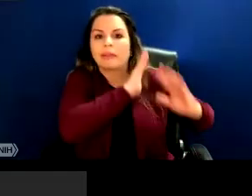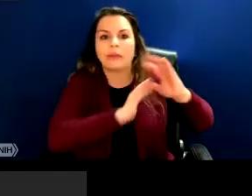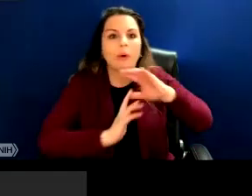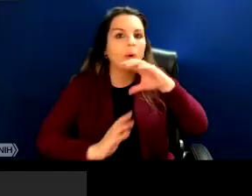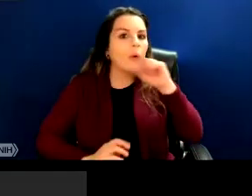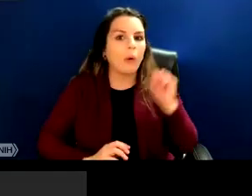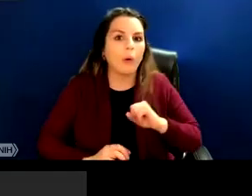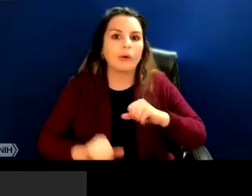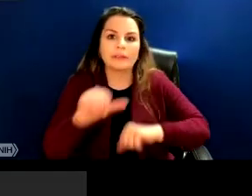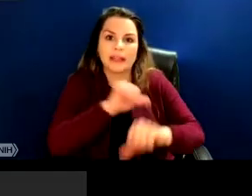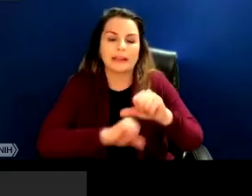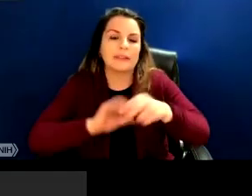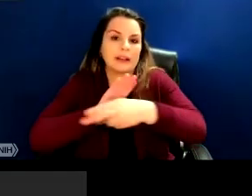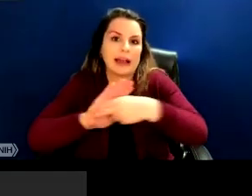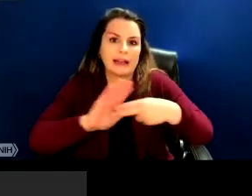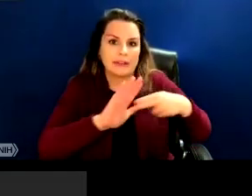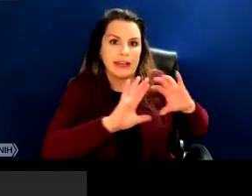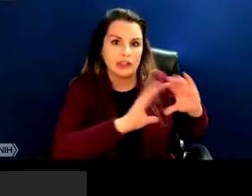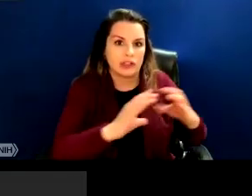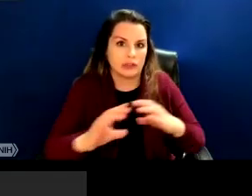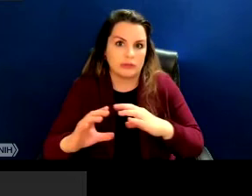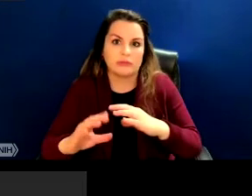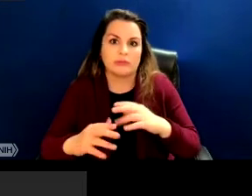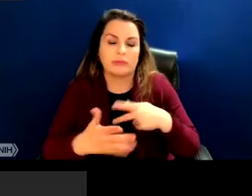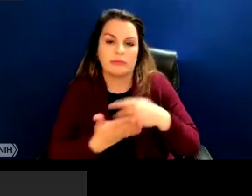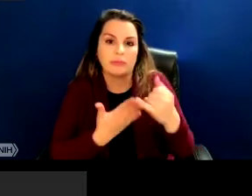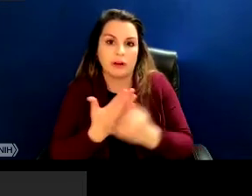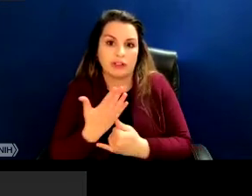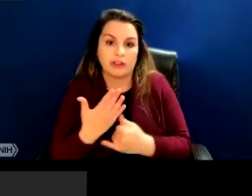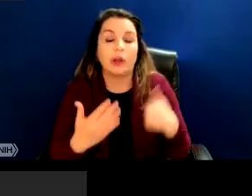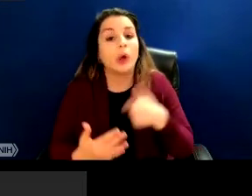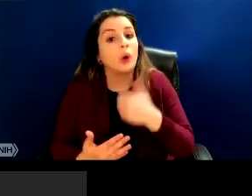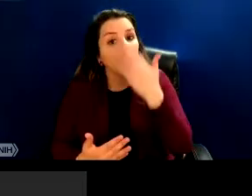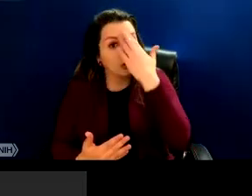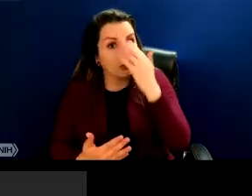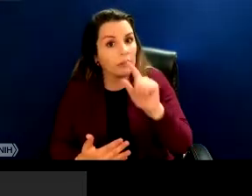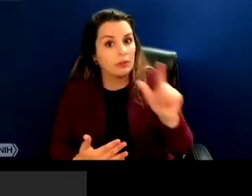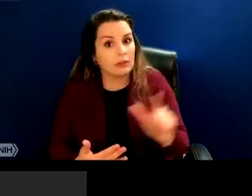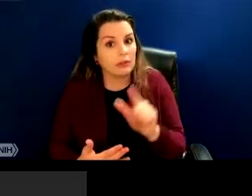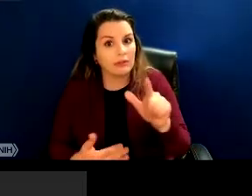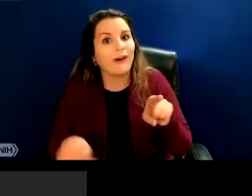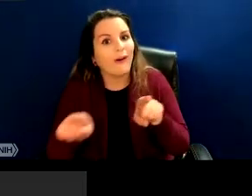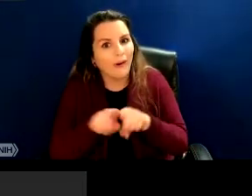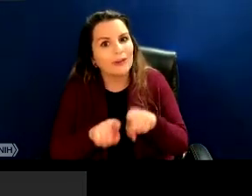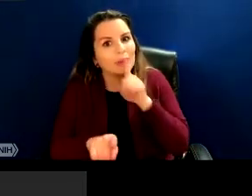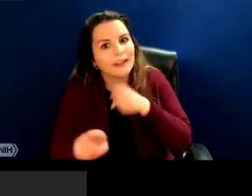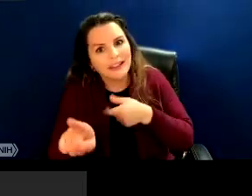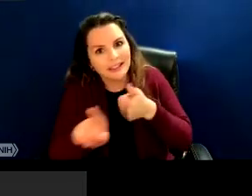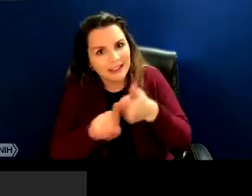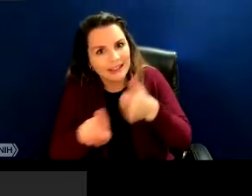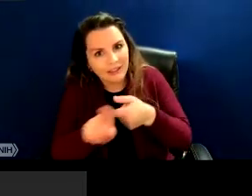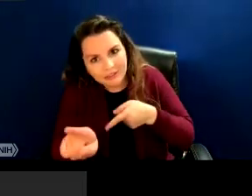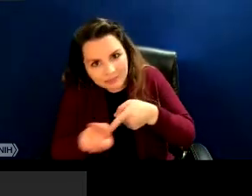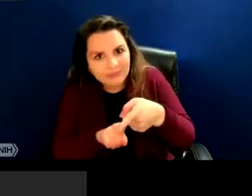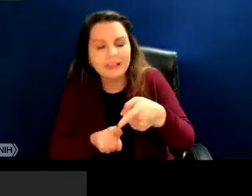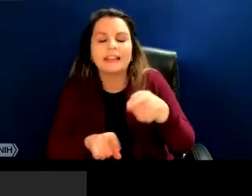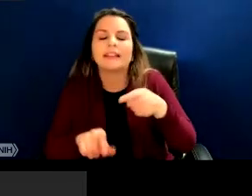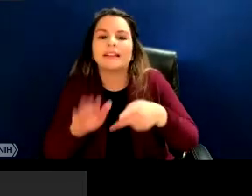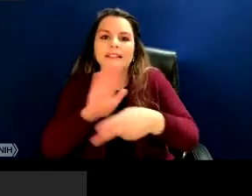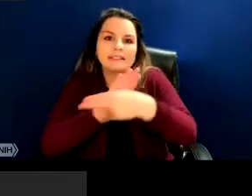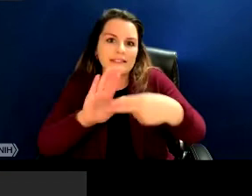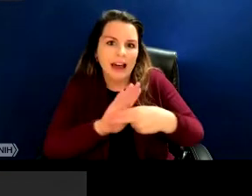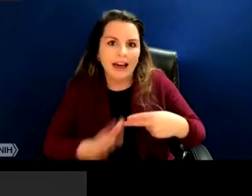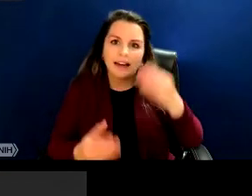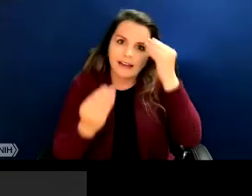classification projects. And, of course, we know that librarianship is also the science of classification, the classification of